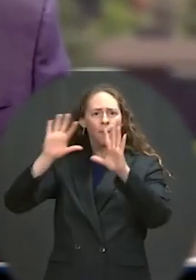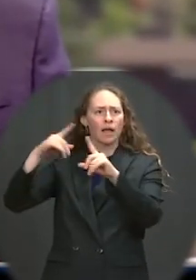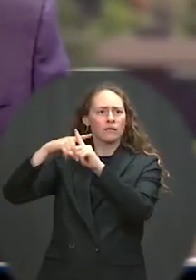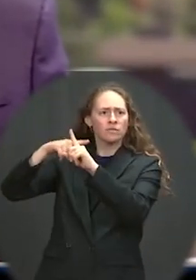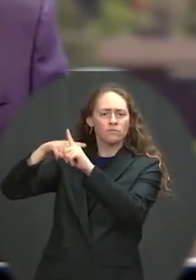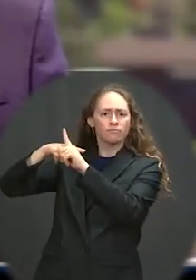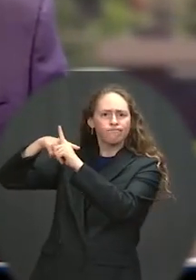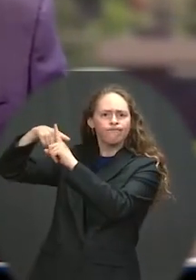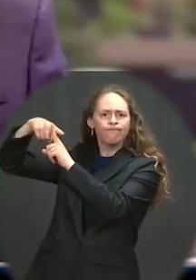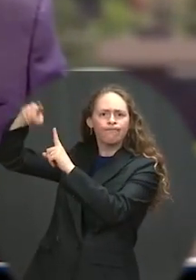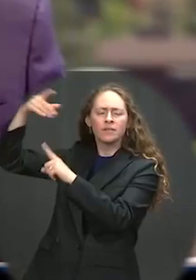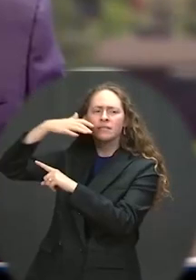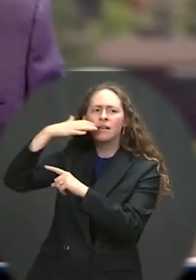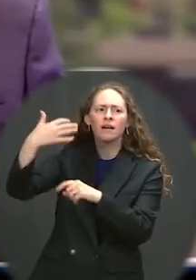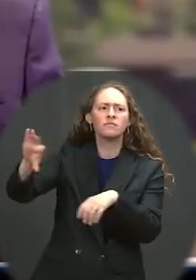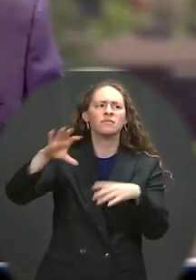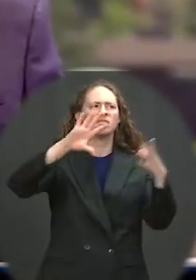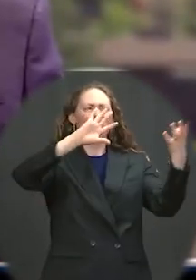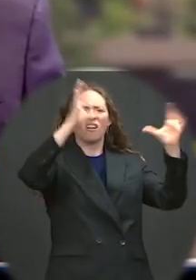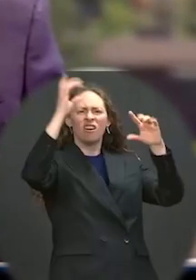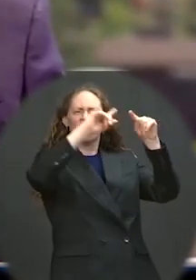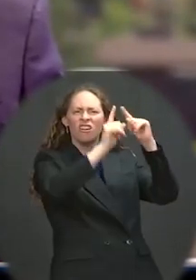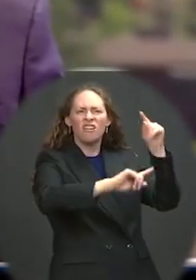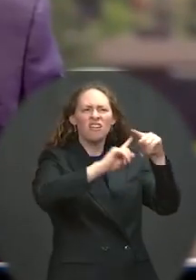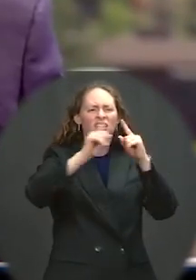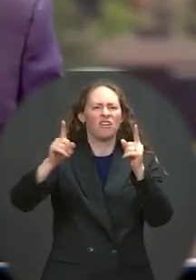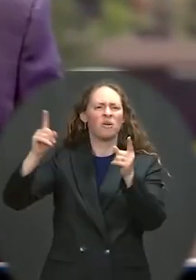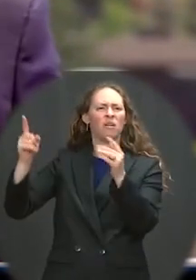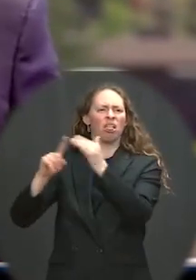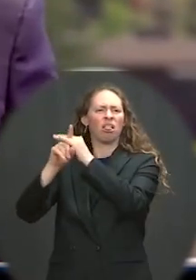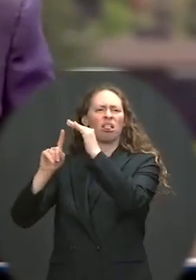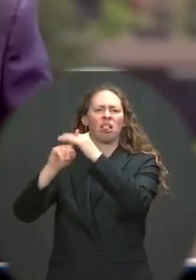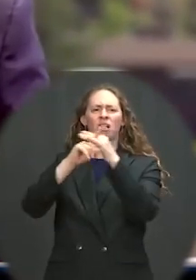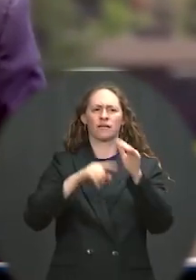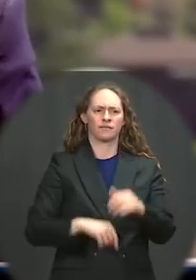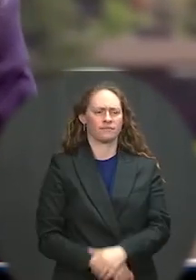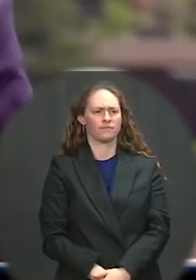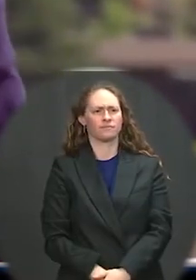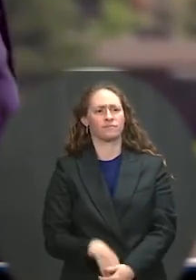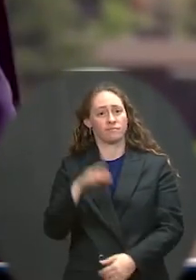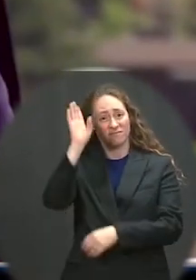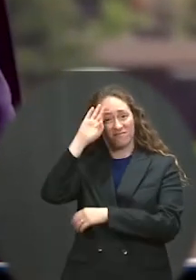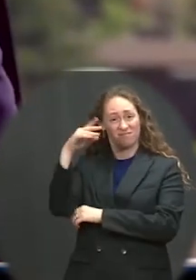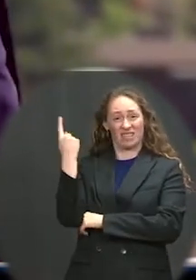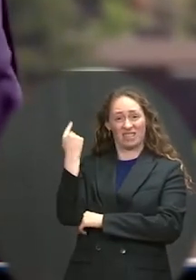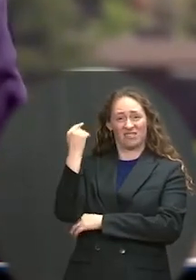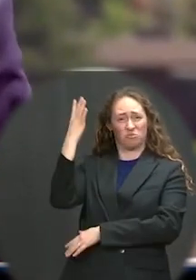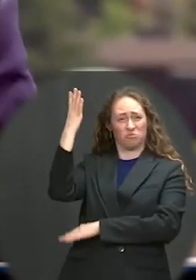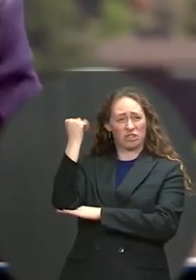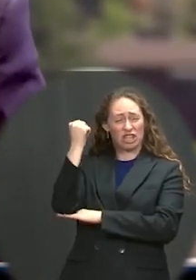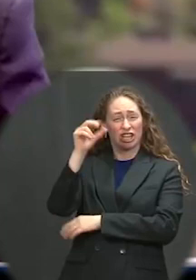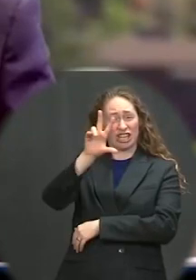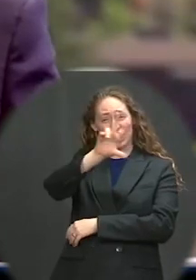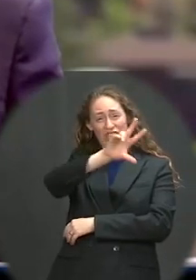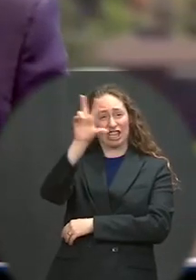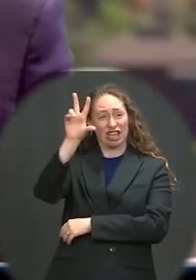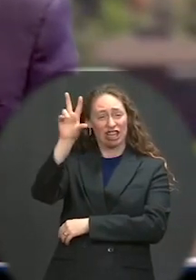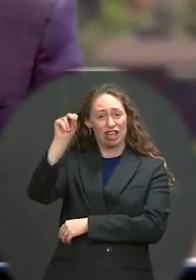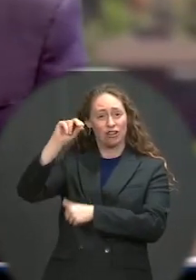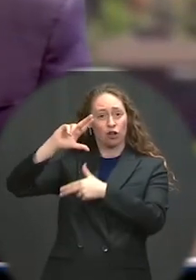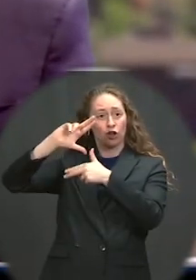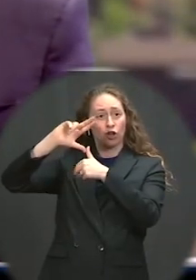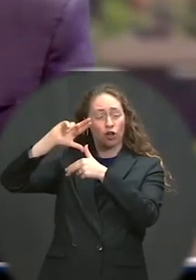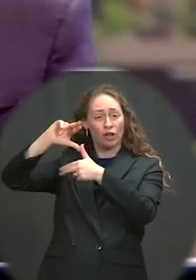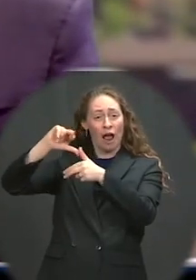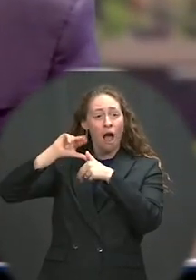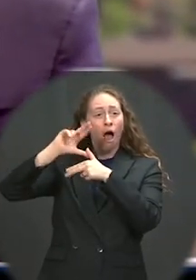was the most active hurricane season on record — 30 named storms. And the Coast